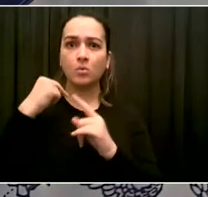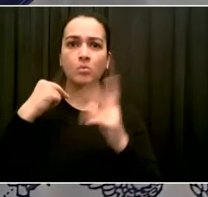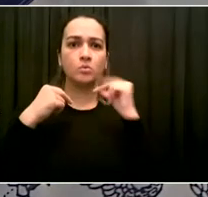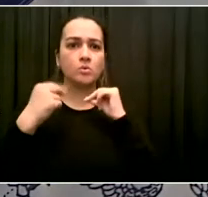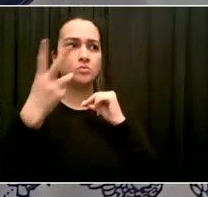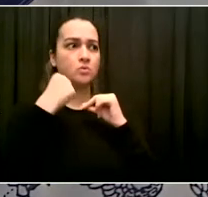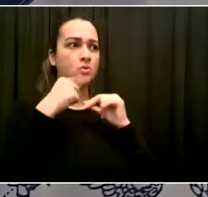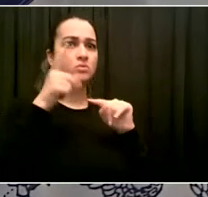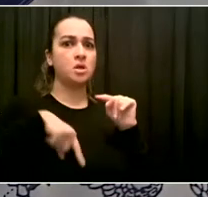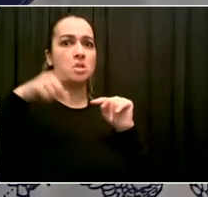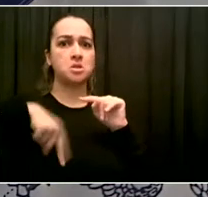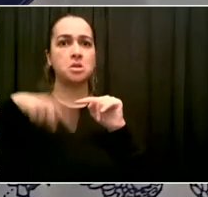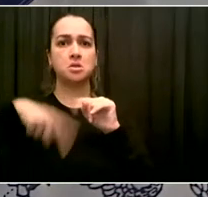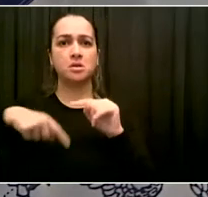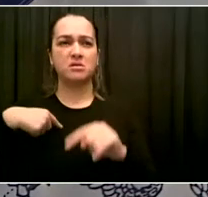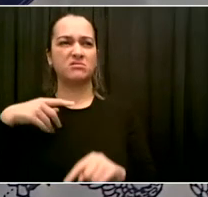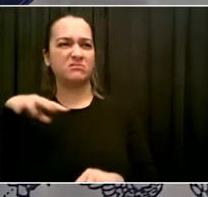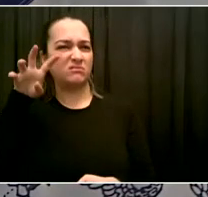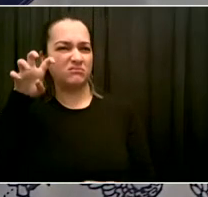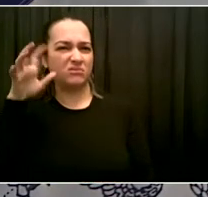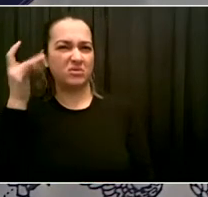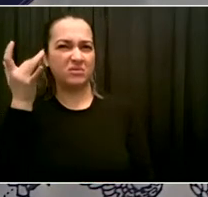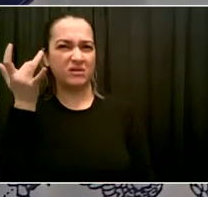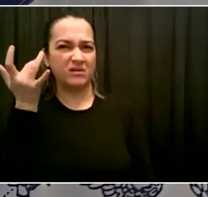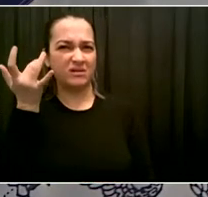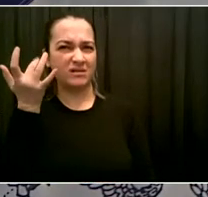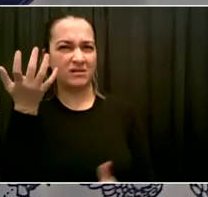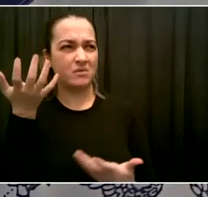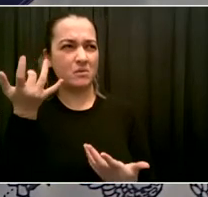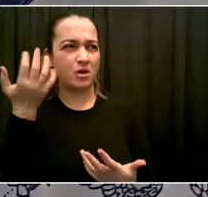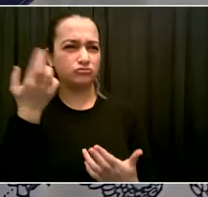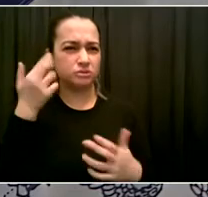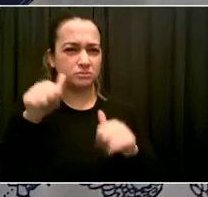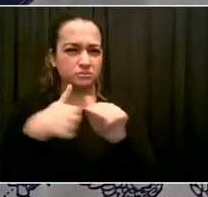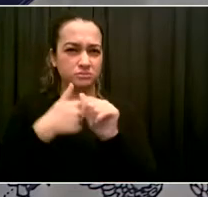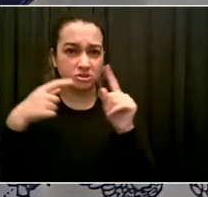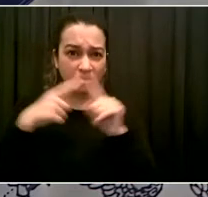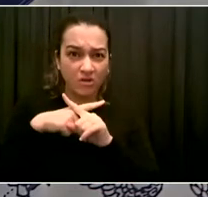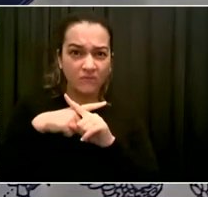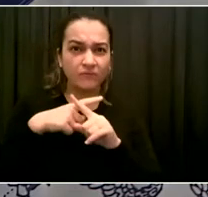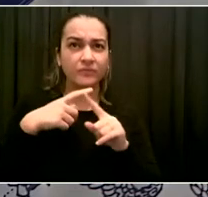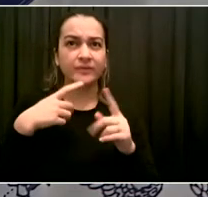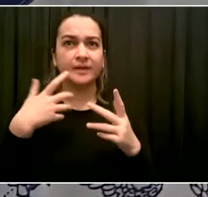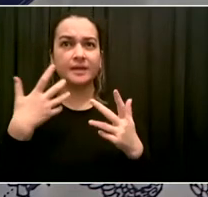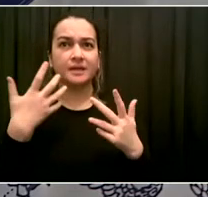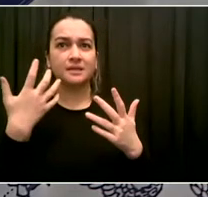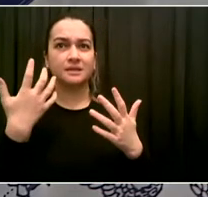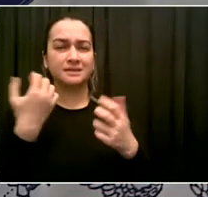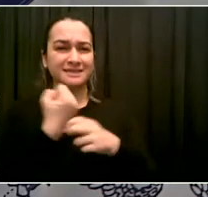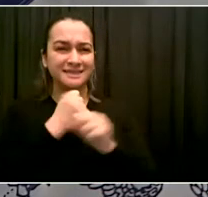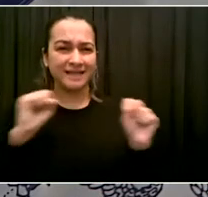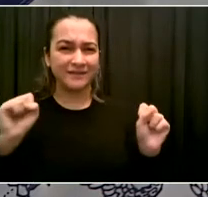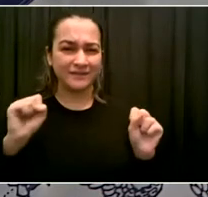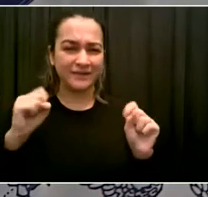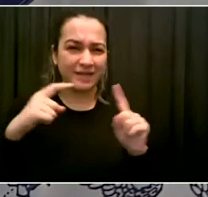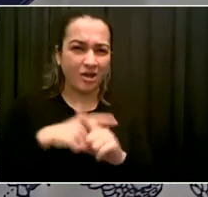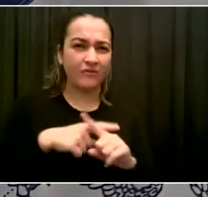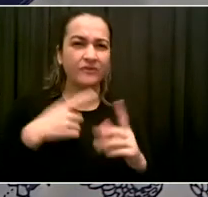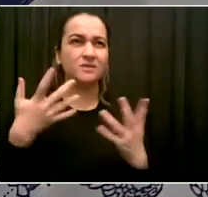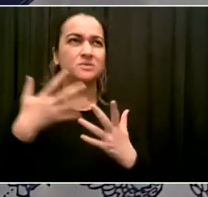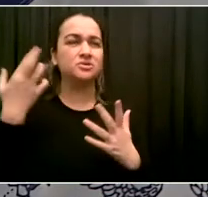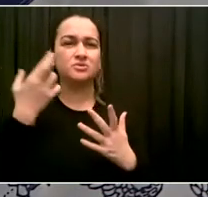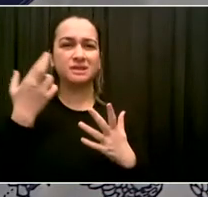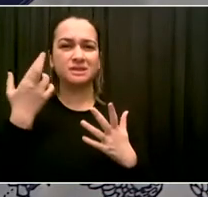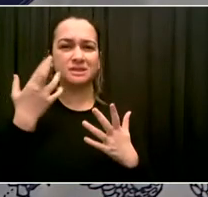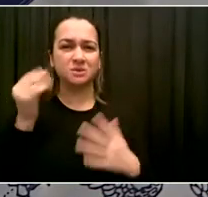preclude me from discussing these issues of public import with people whose tax money is